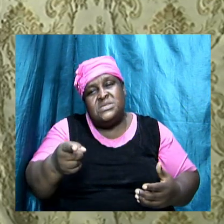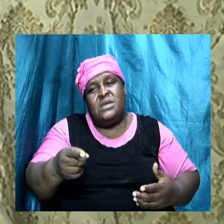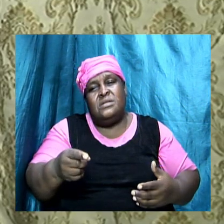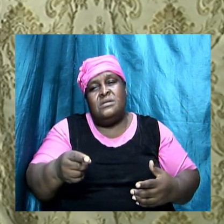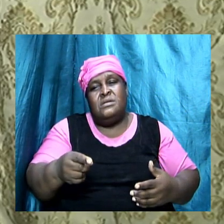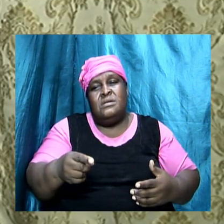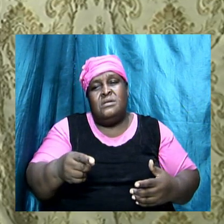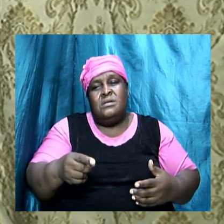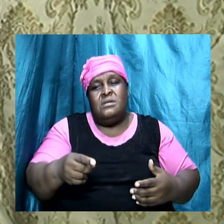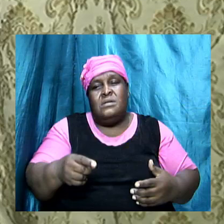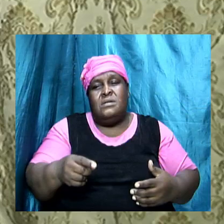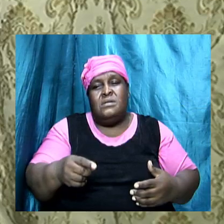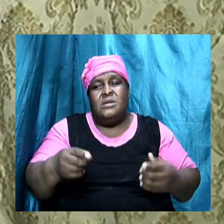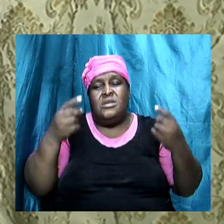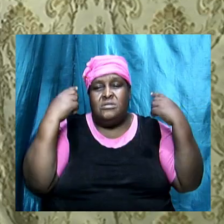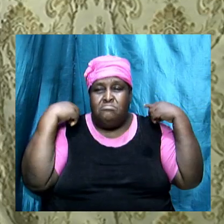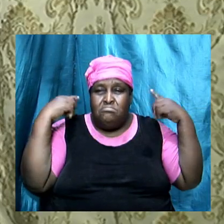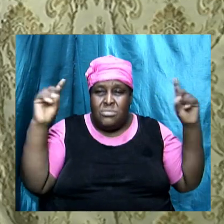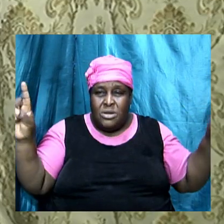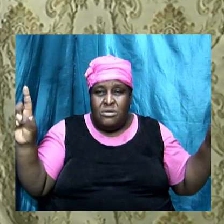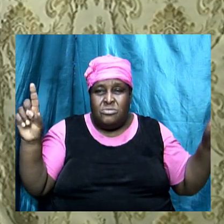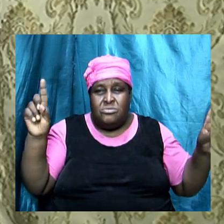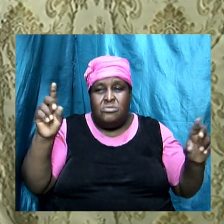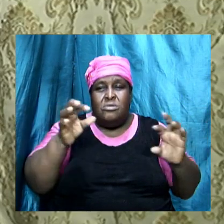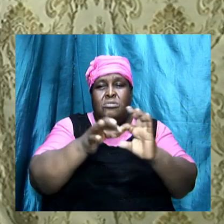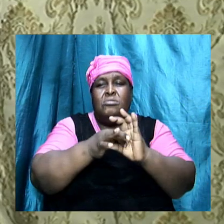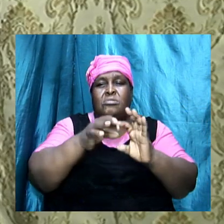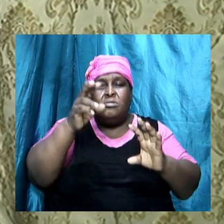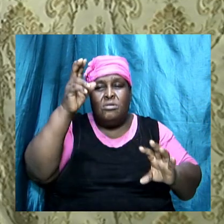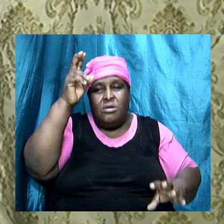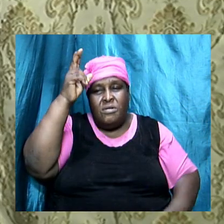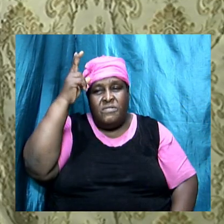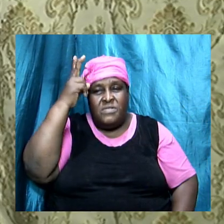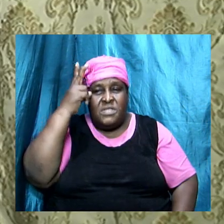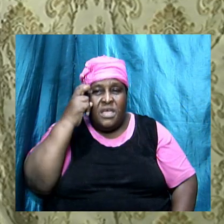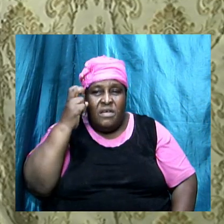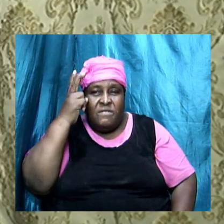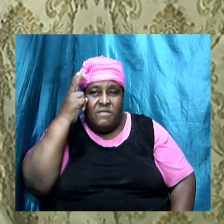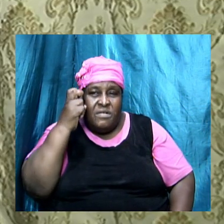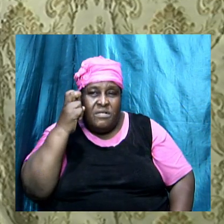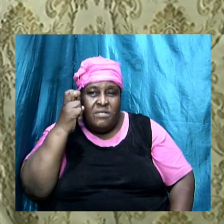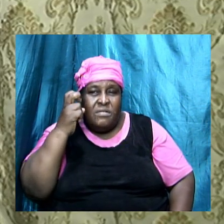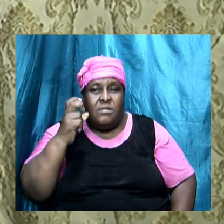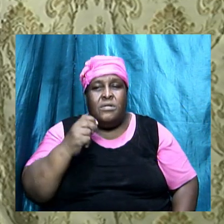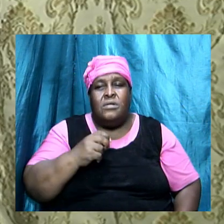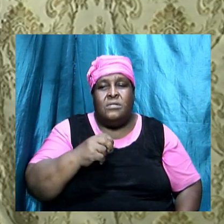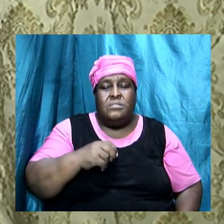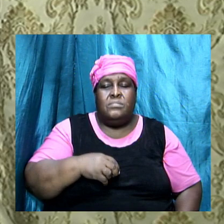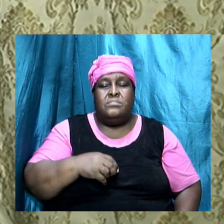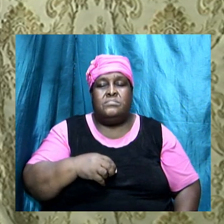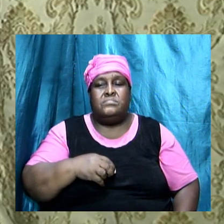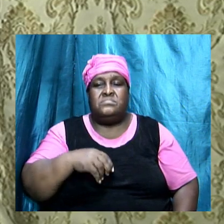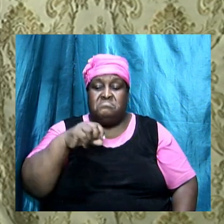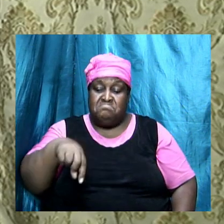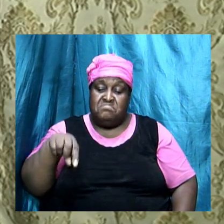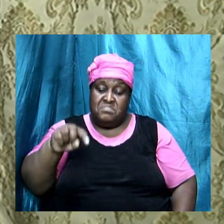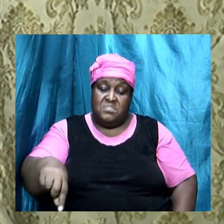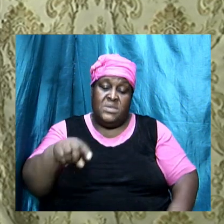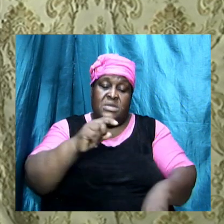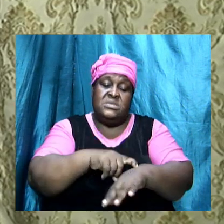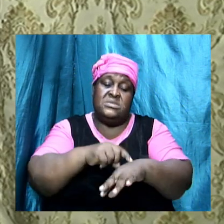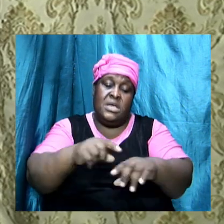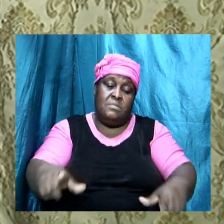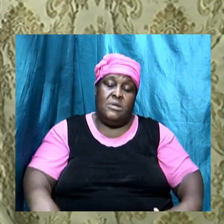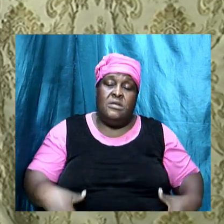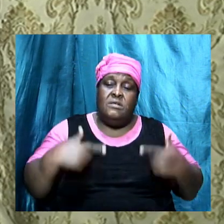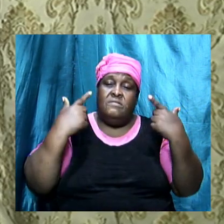doctrine of the devil, doctrine of demons. And we also pointed out that in this time that we are living